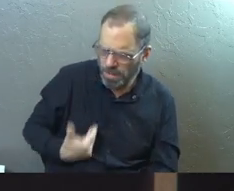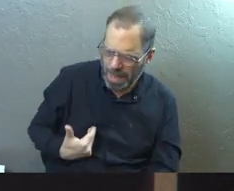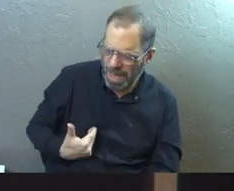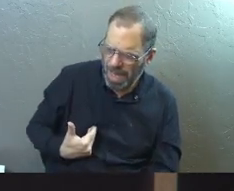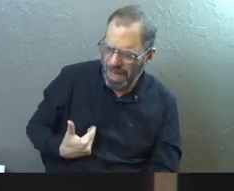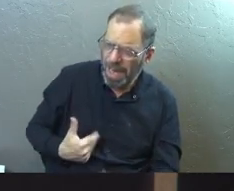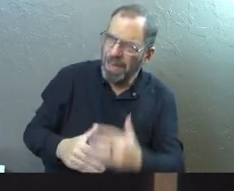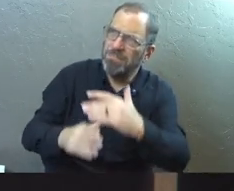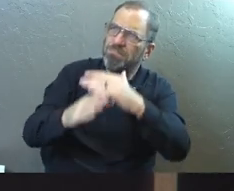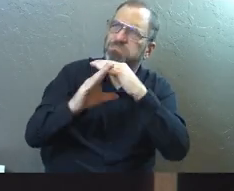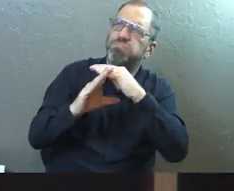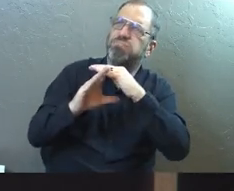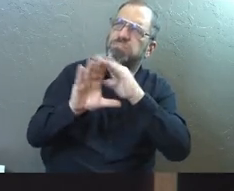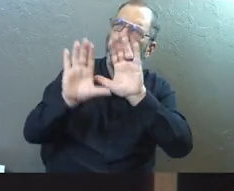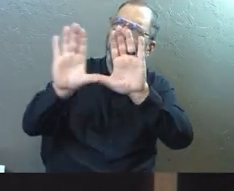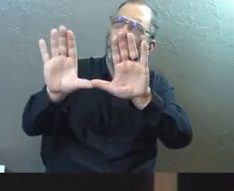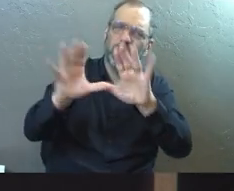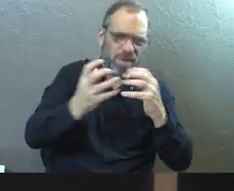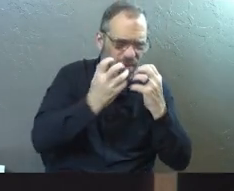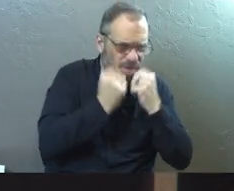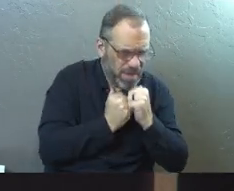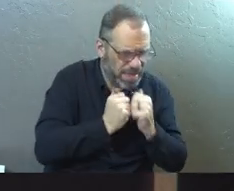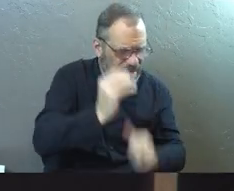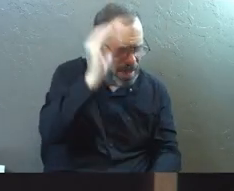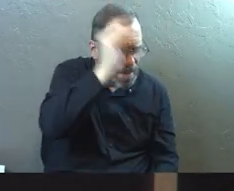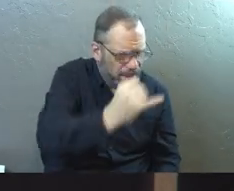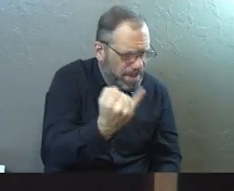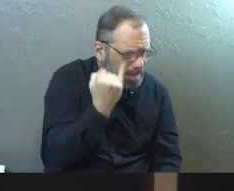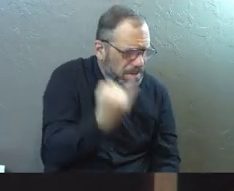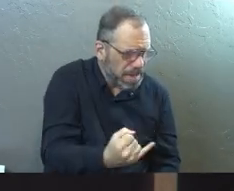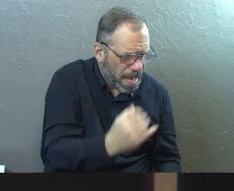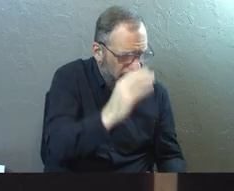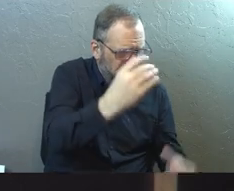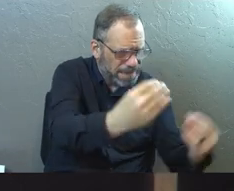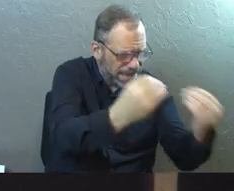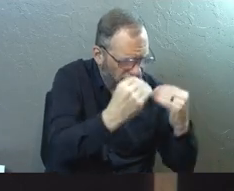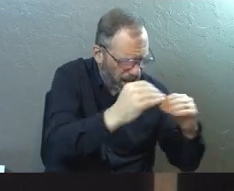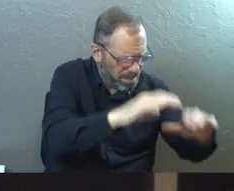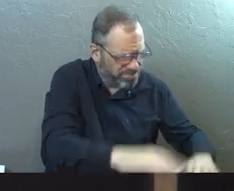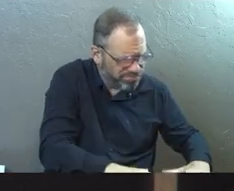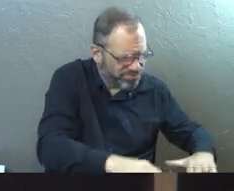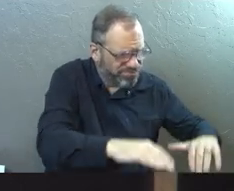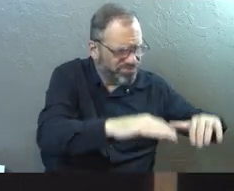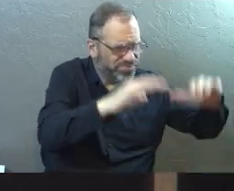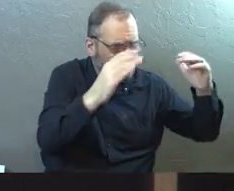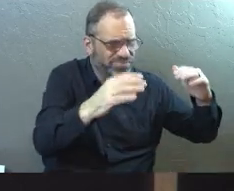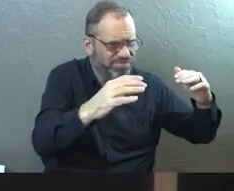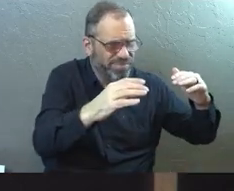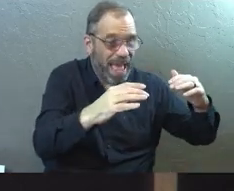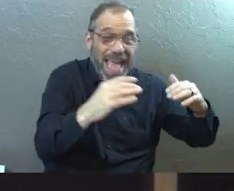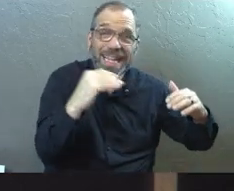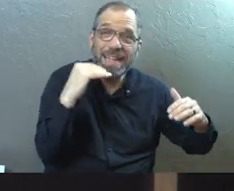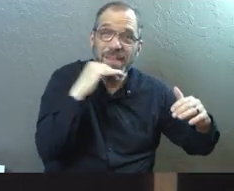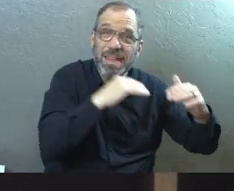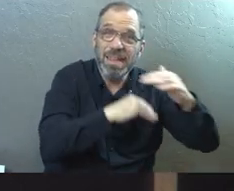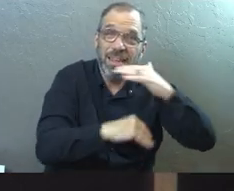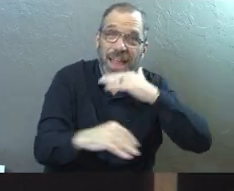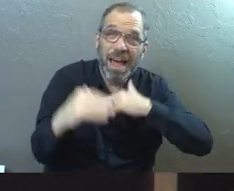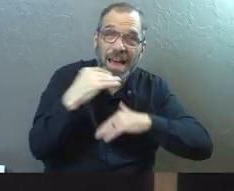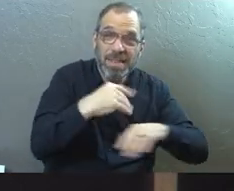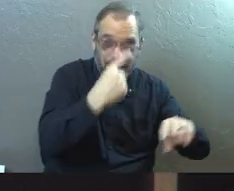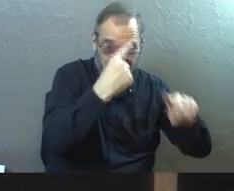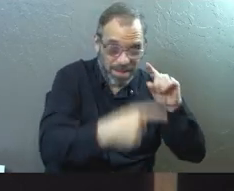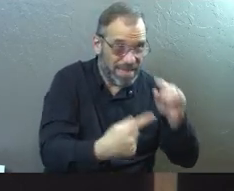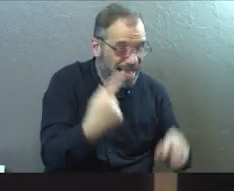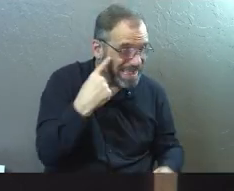in his way and think otherwise? Who was I to cling to the opinions and the ideas that I've been taught through people and potentially even lies of the enemy and to